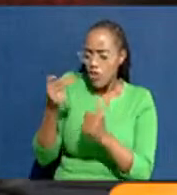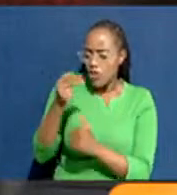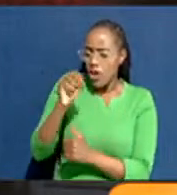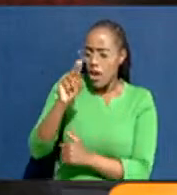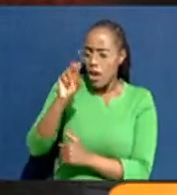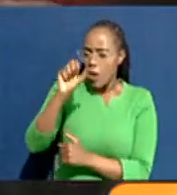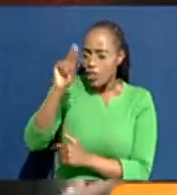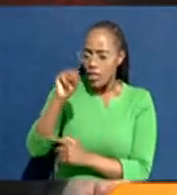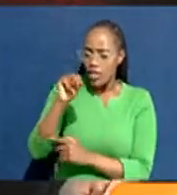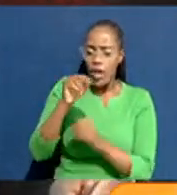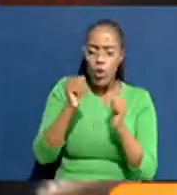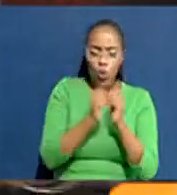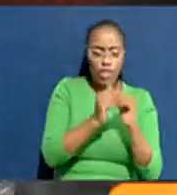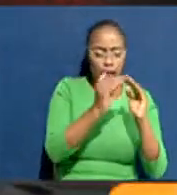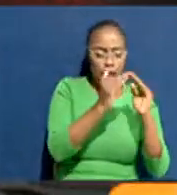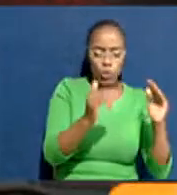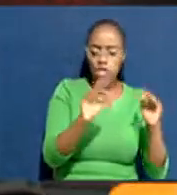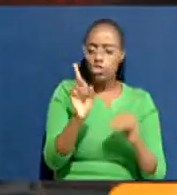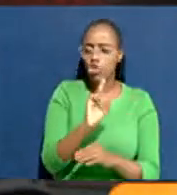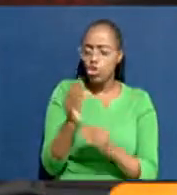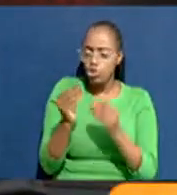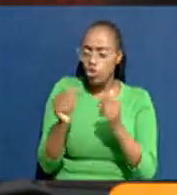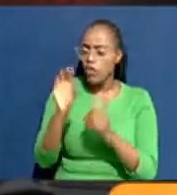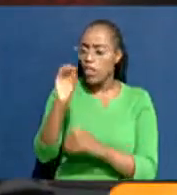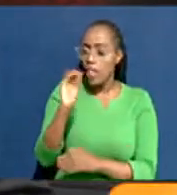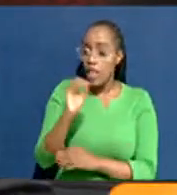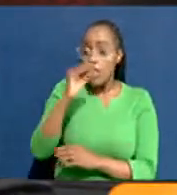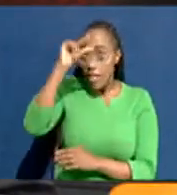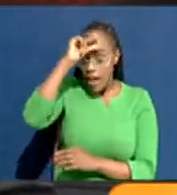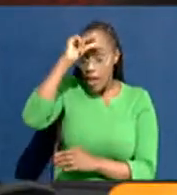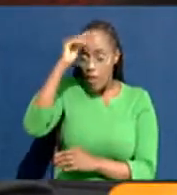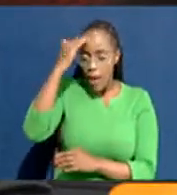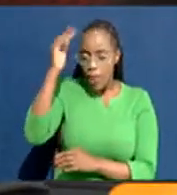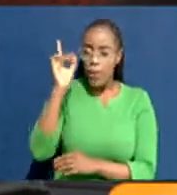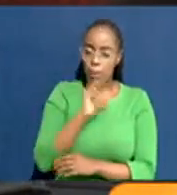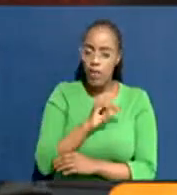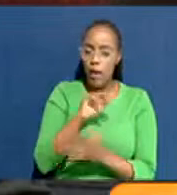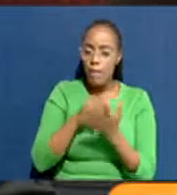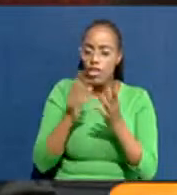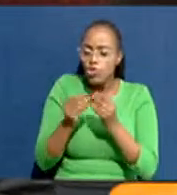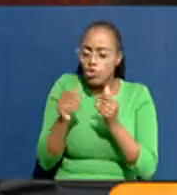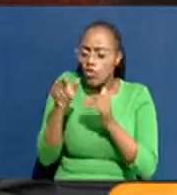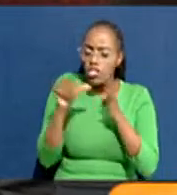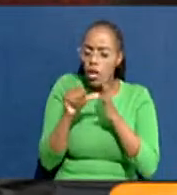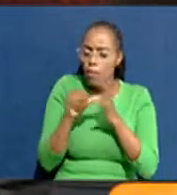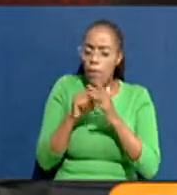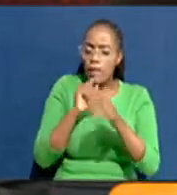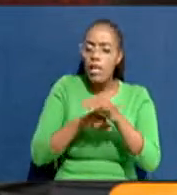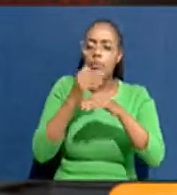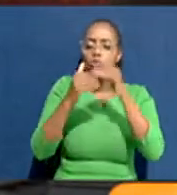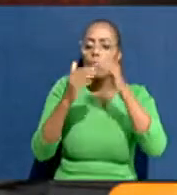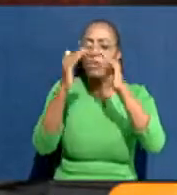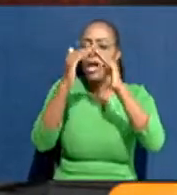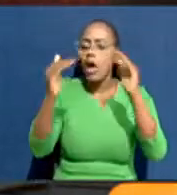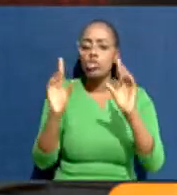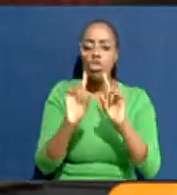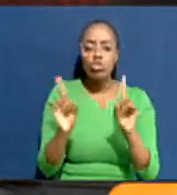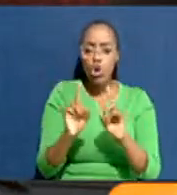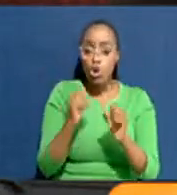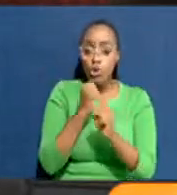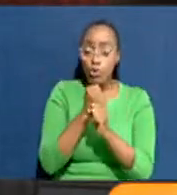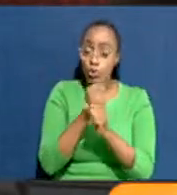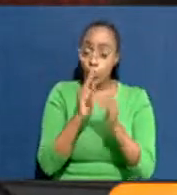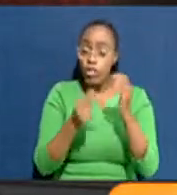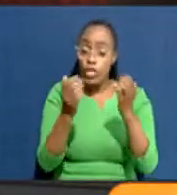problem with houses. In fact, the government knows that. You know, you don't solve this problem by building houses. What you do, what you need to do